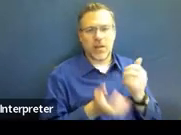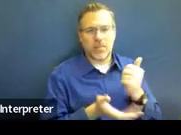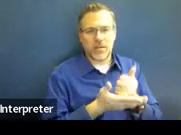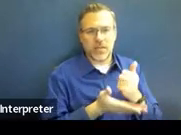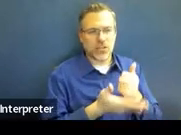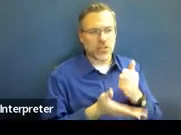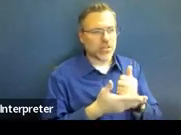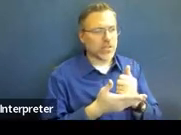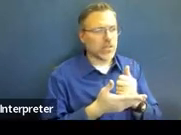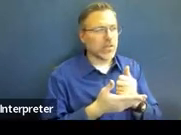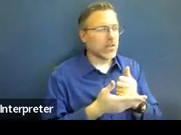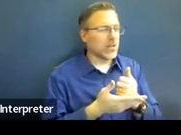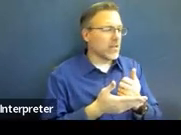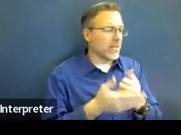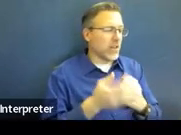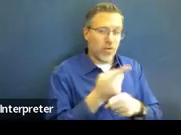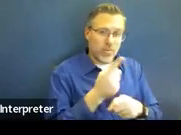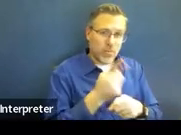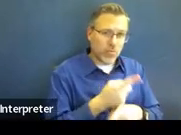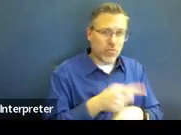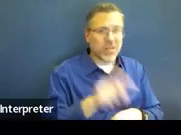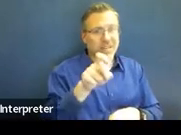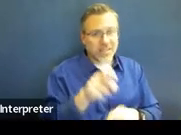necessary for that student to be successful,